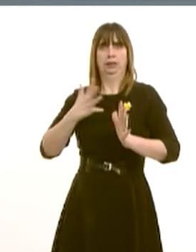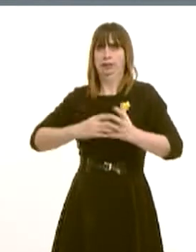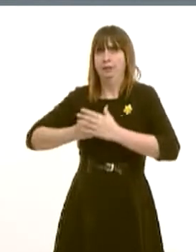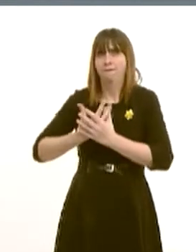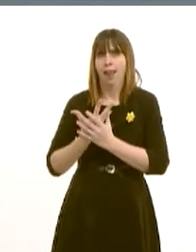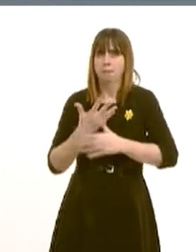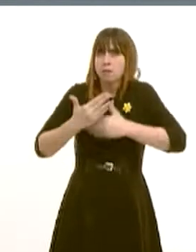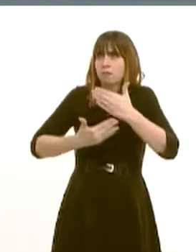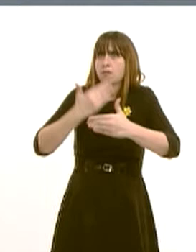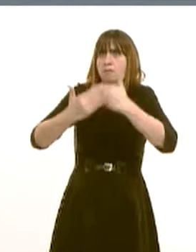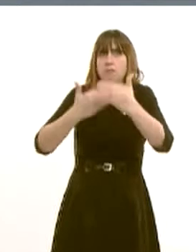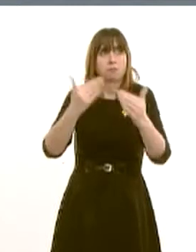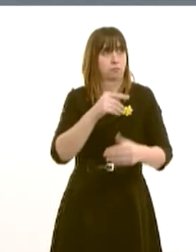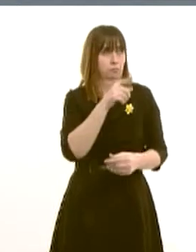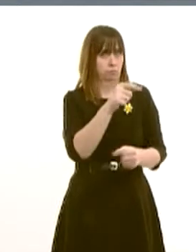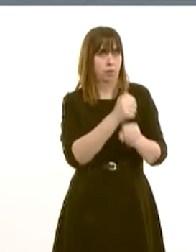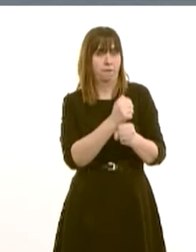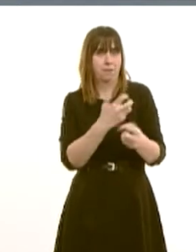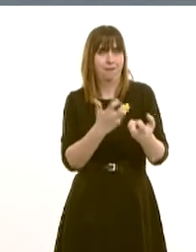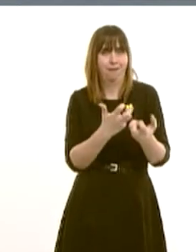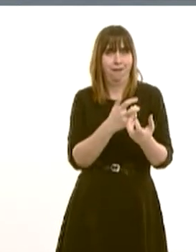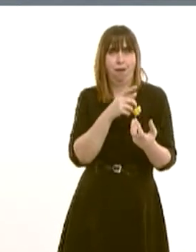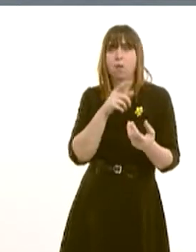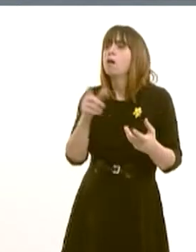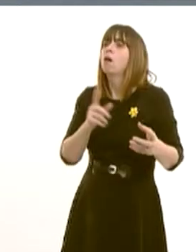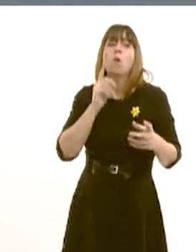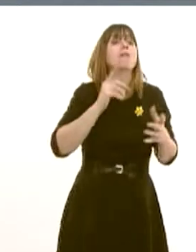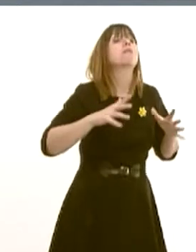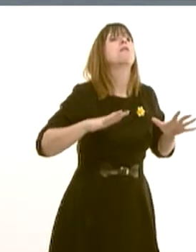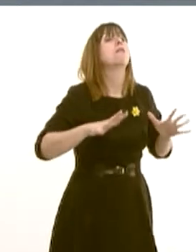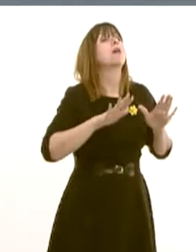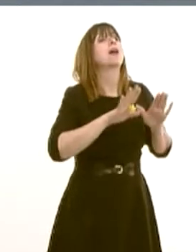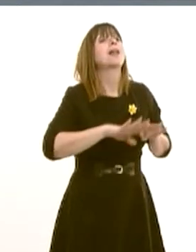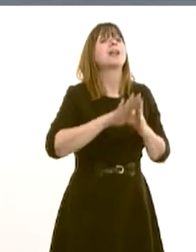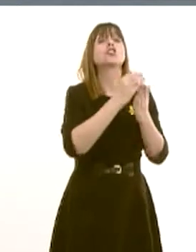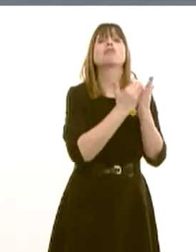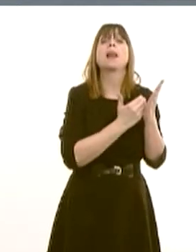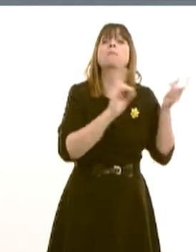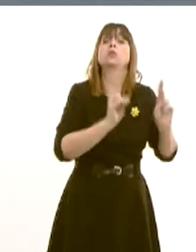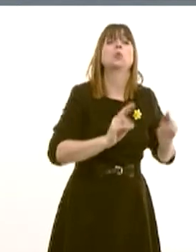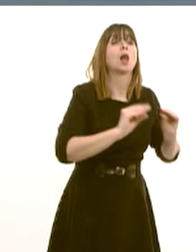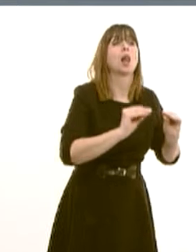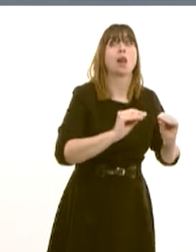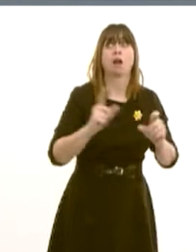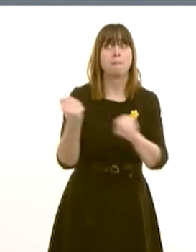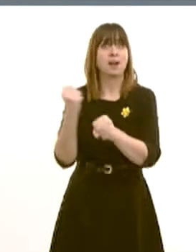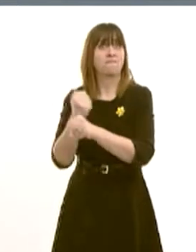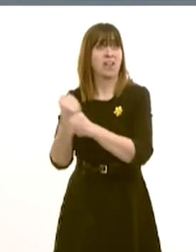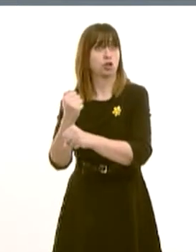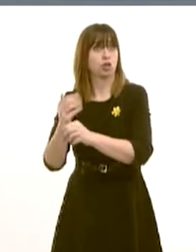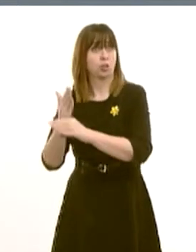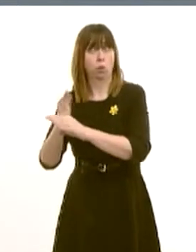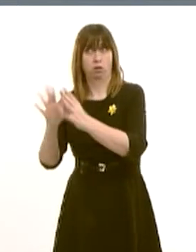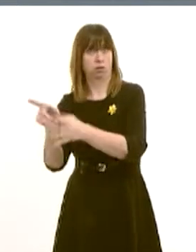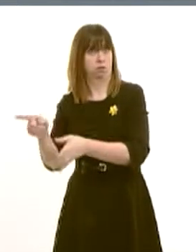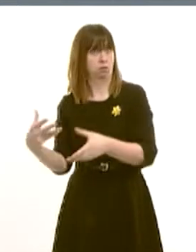doing to involve the manufacturing sector in designing the national curriculum and increasing uptake of